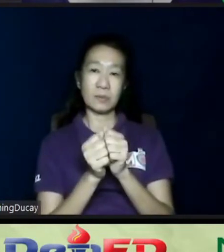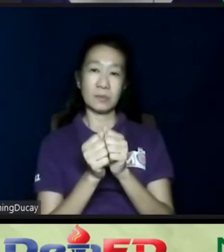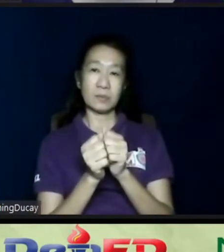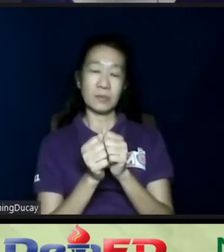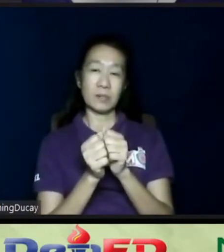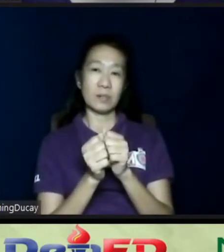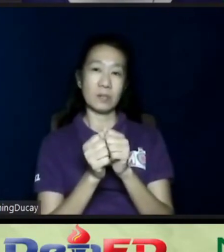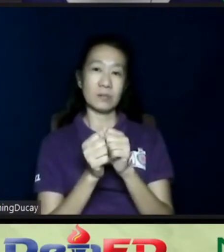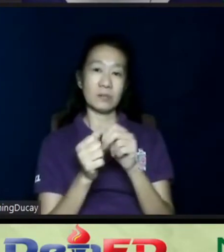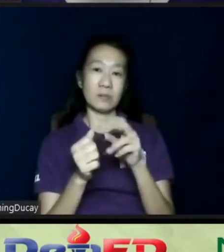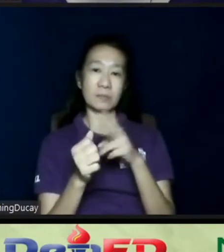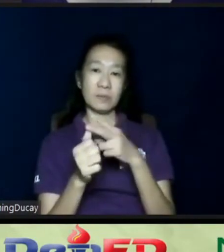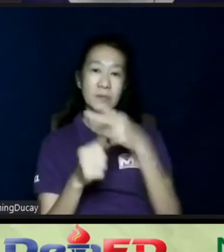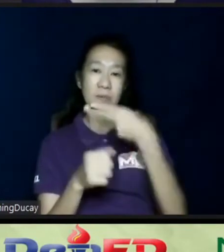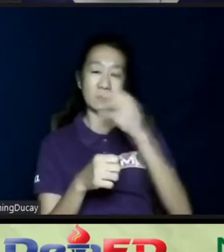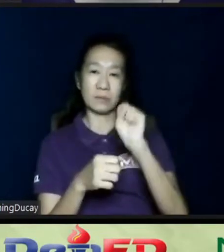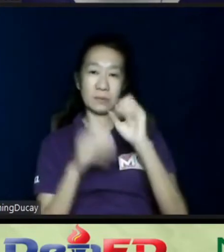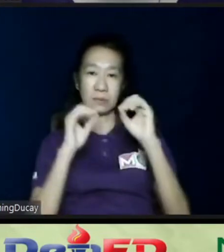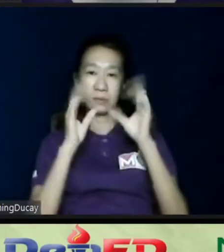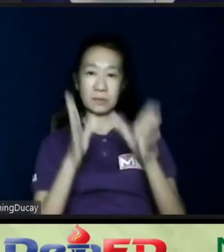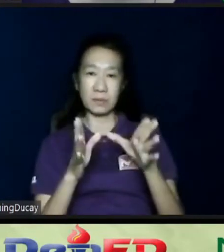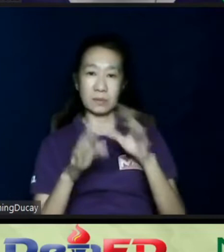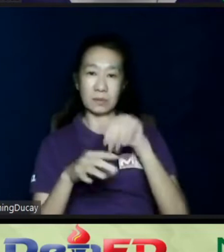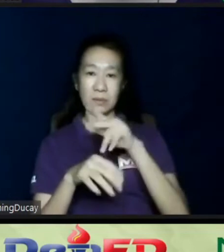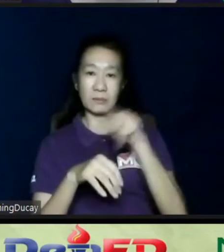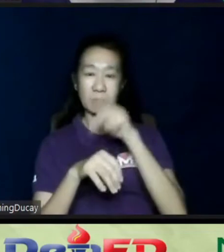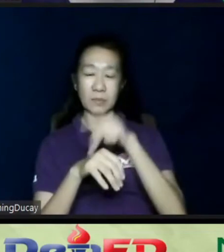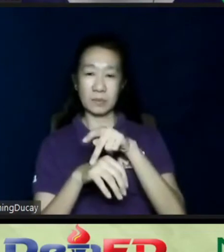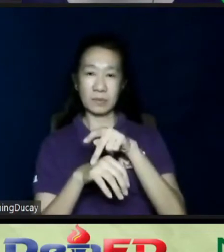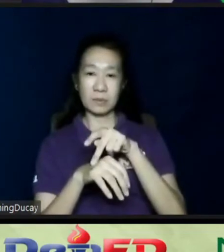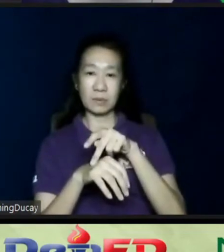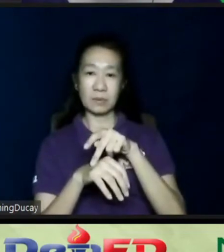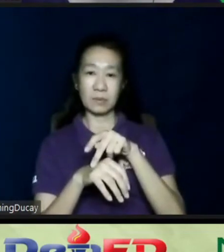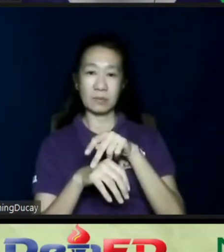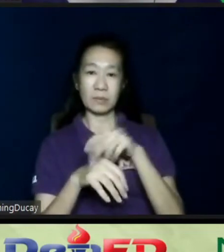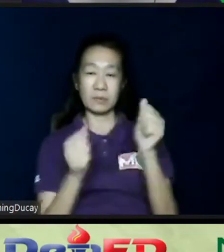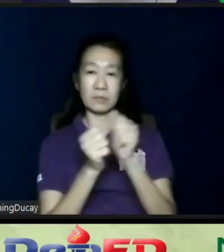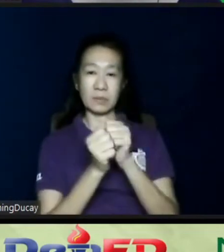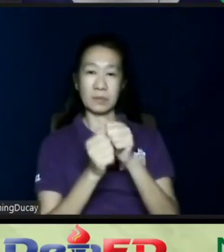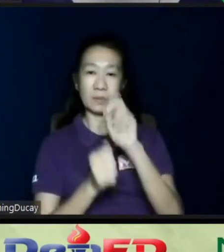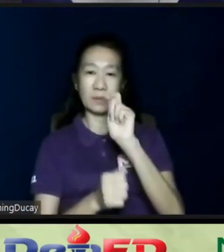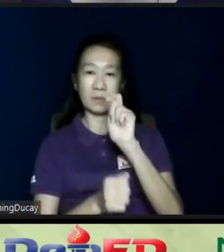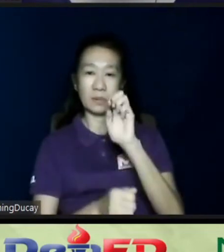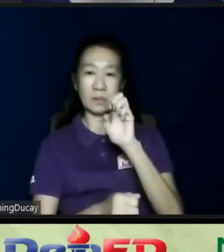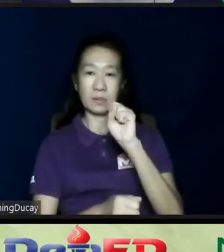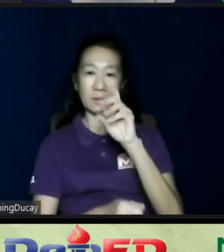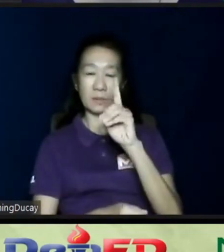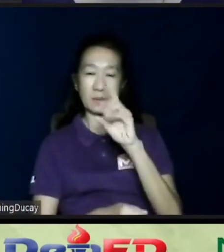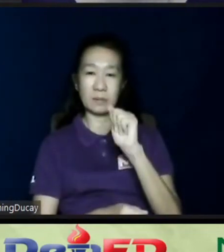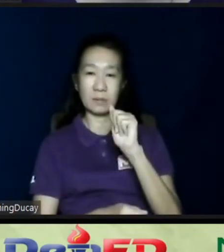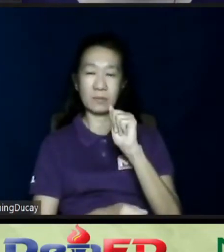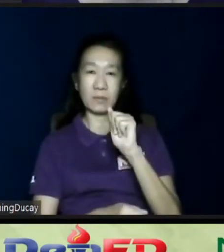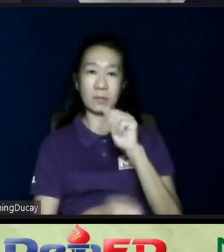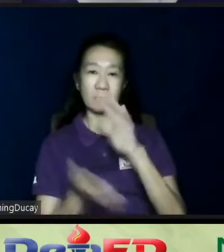providers in the team already. So, in the Philippines, that may include the TESDA. If there are schools that offer vocational